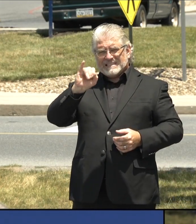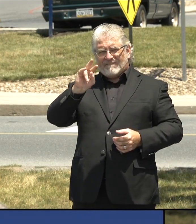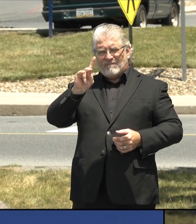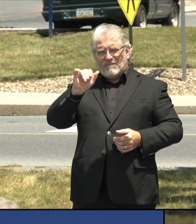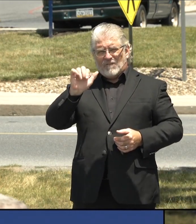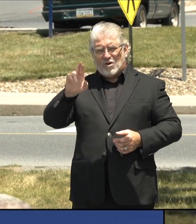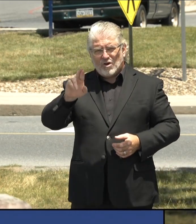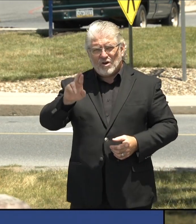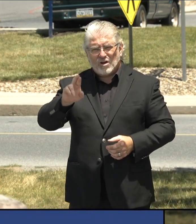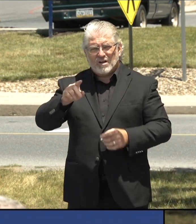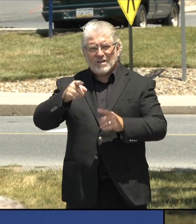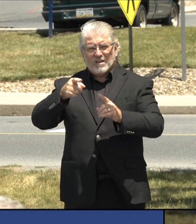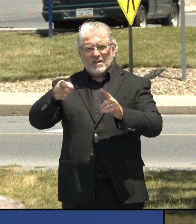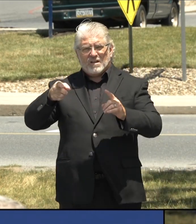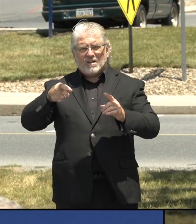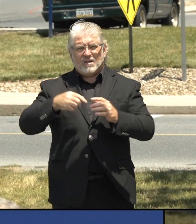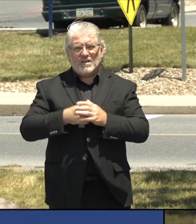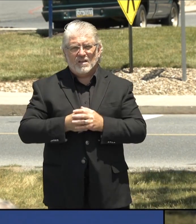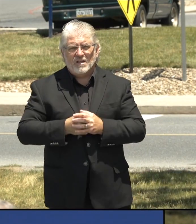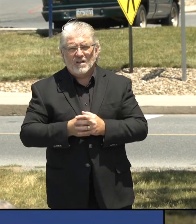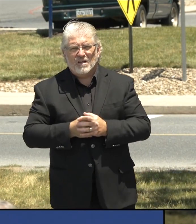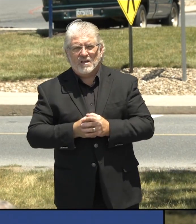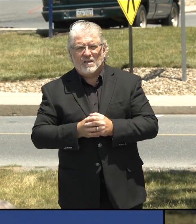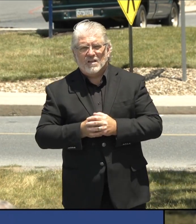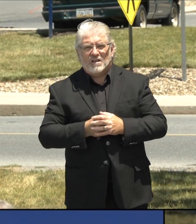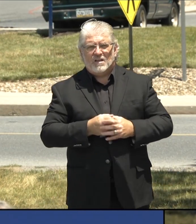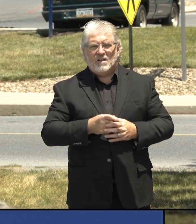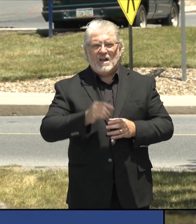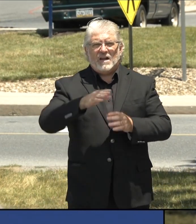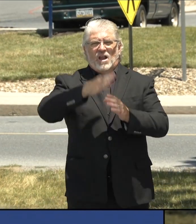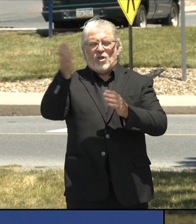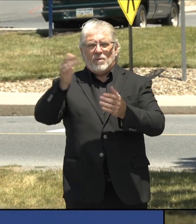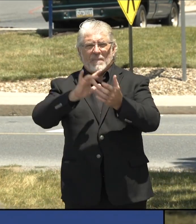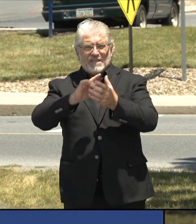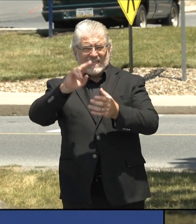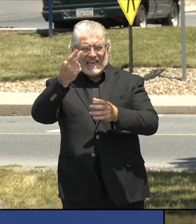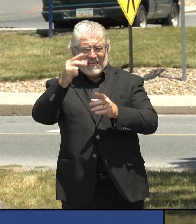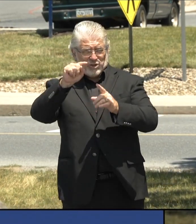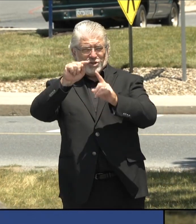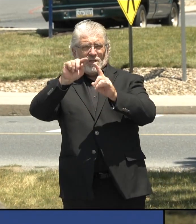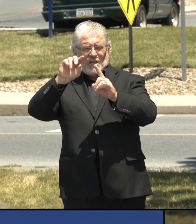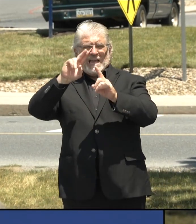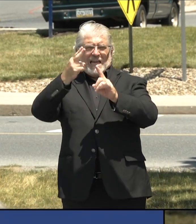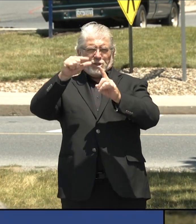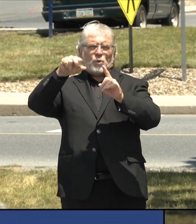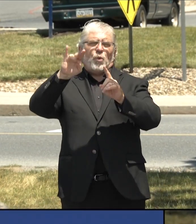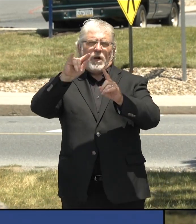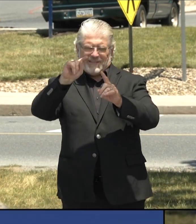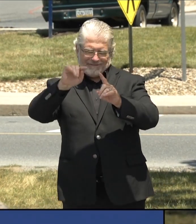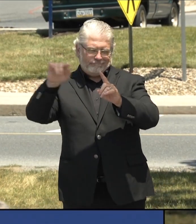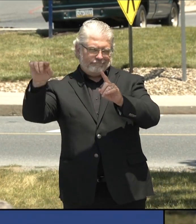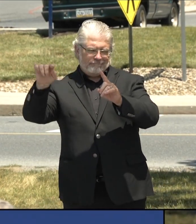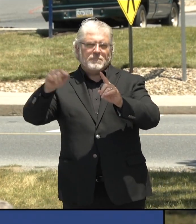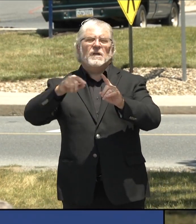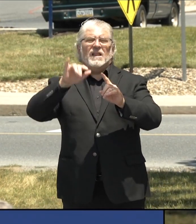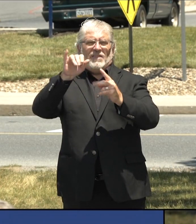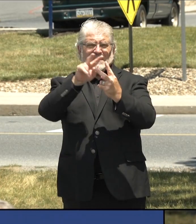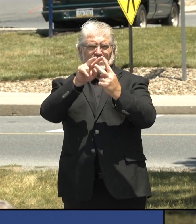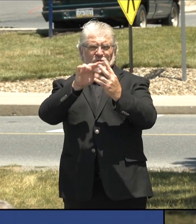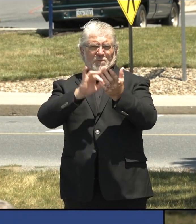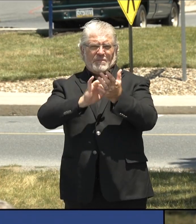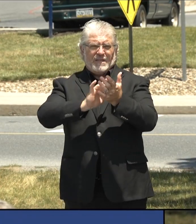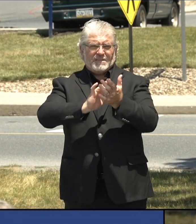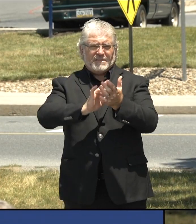time when we don't have a vaccine. In conclusion, as a world-class academic center, UPMC provides outstanding patient